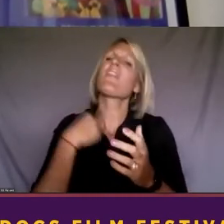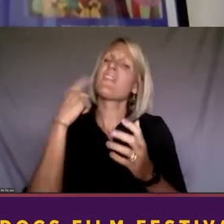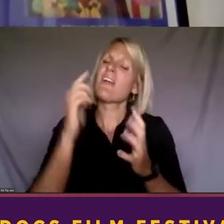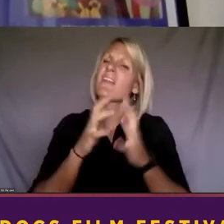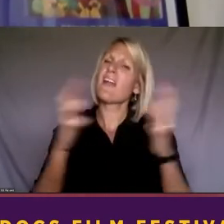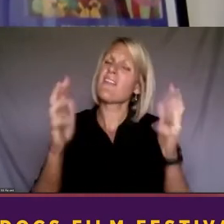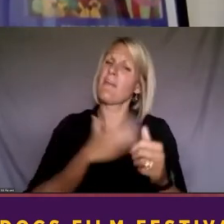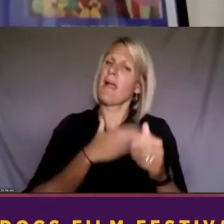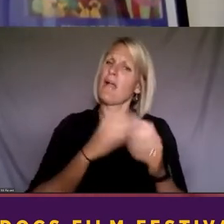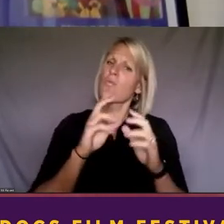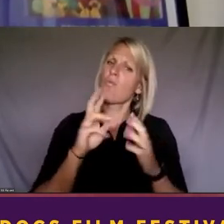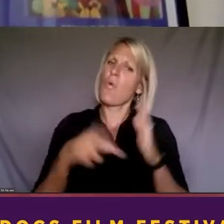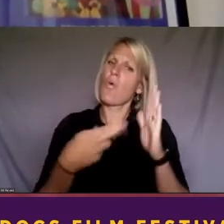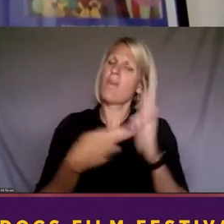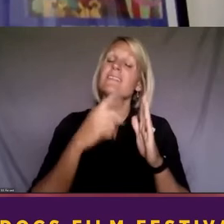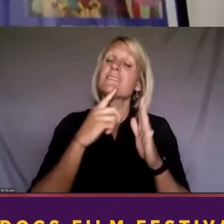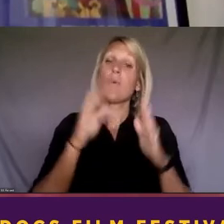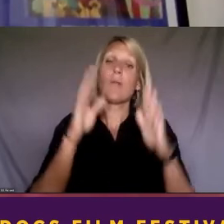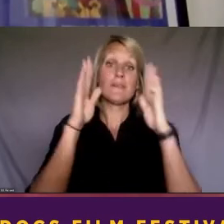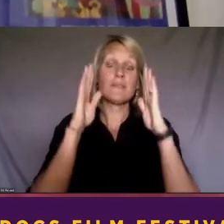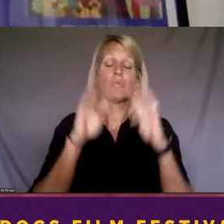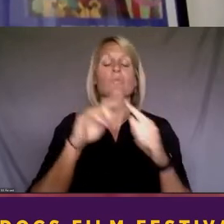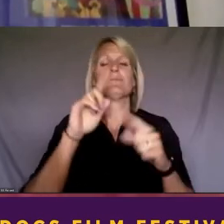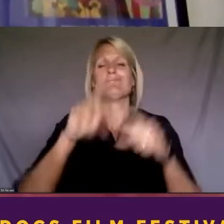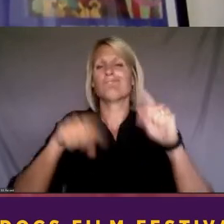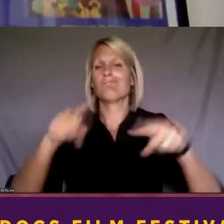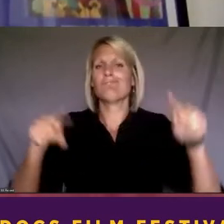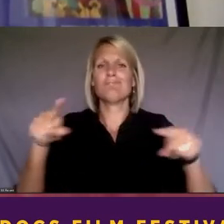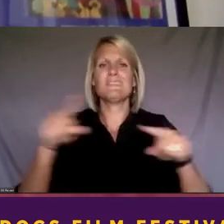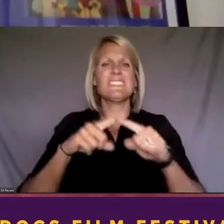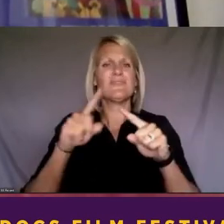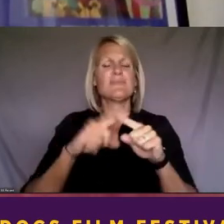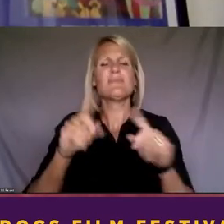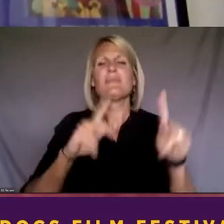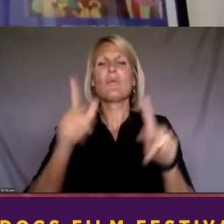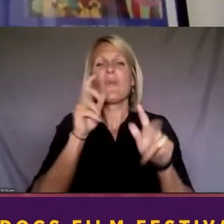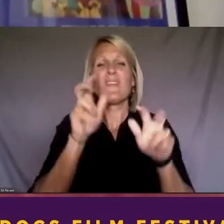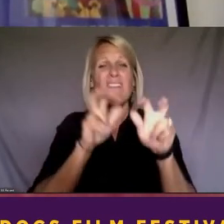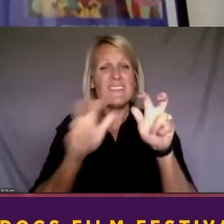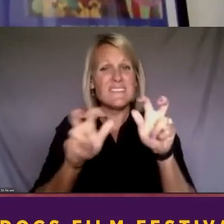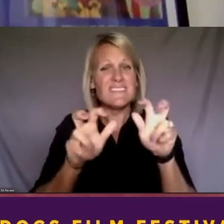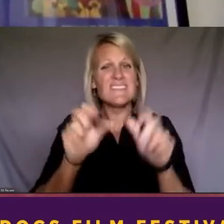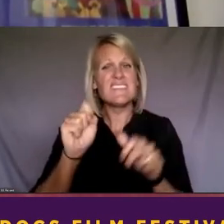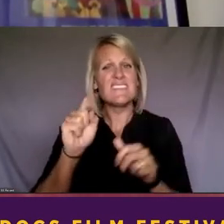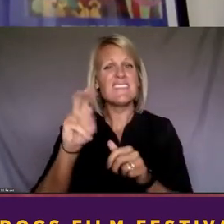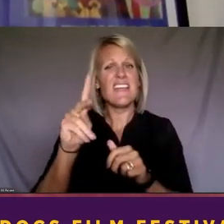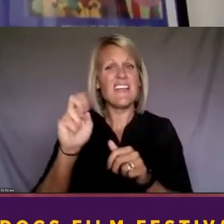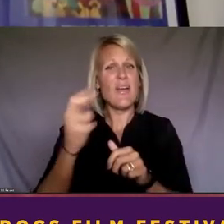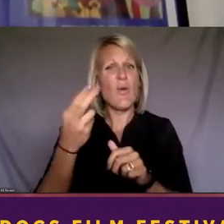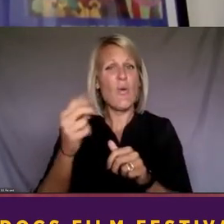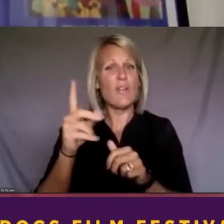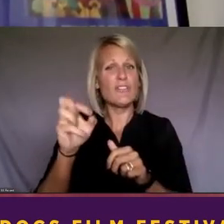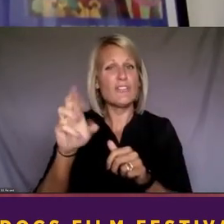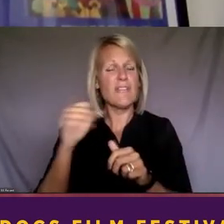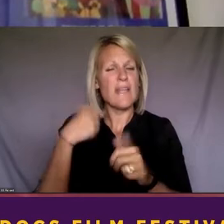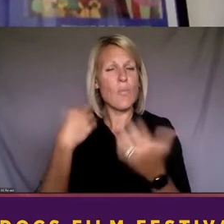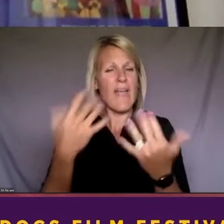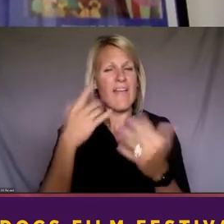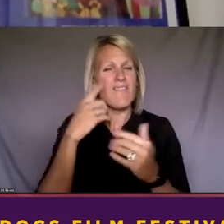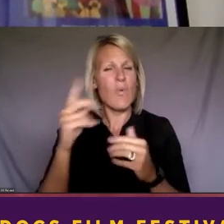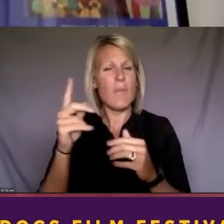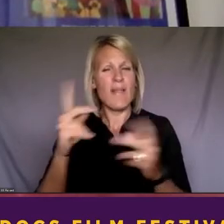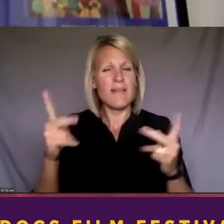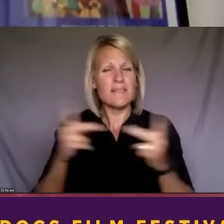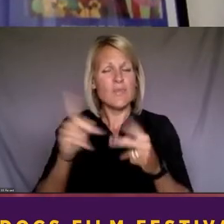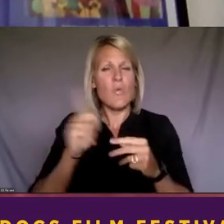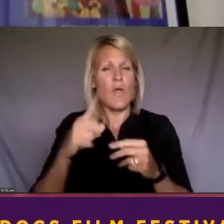listen to all of the different stakeholders here, and to look for moments of alignment, look for places where